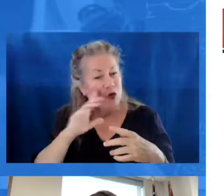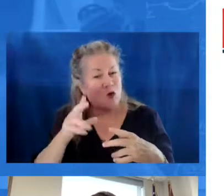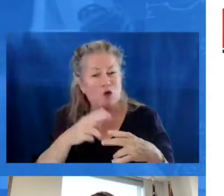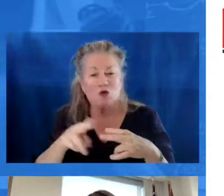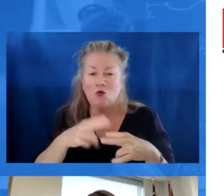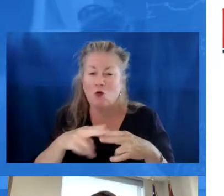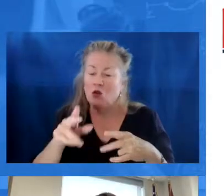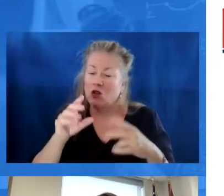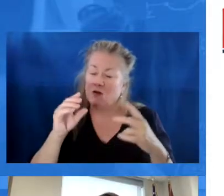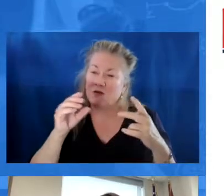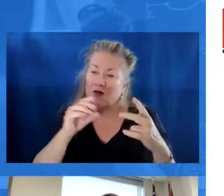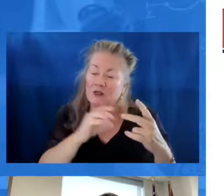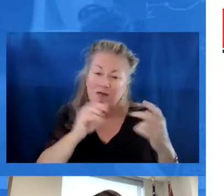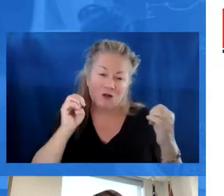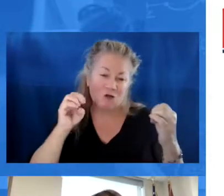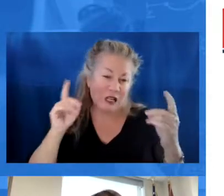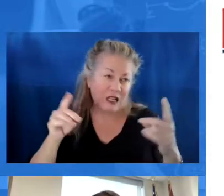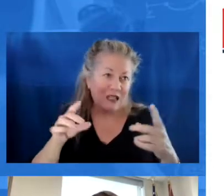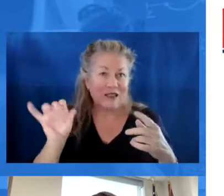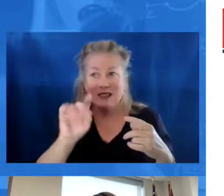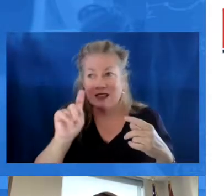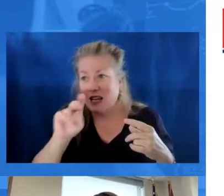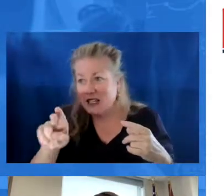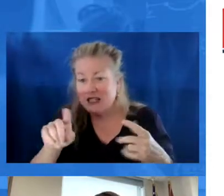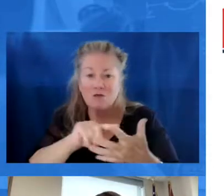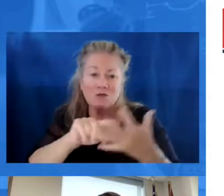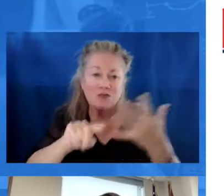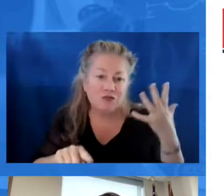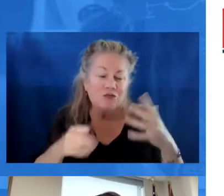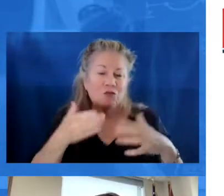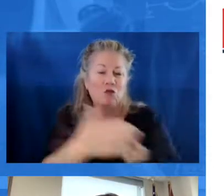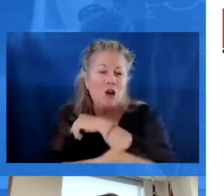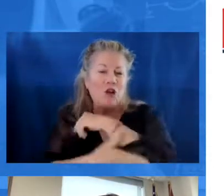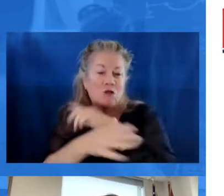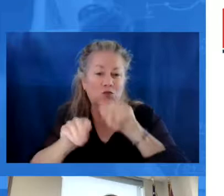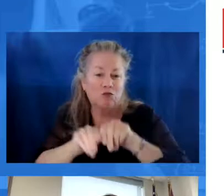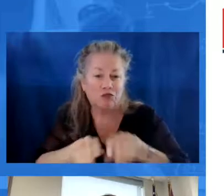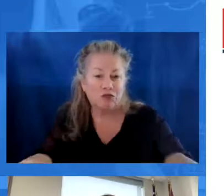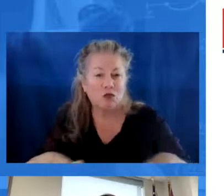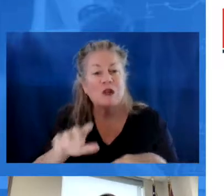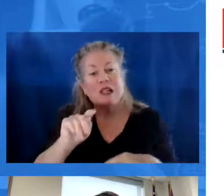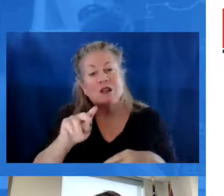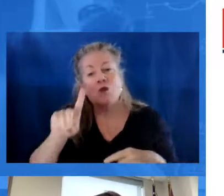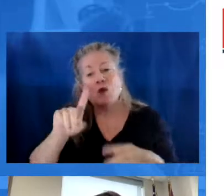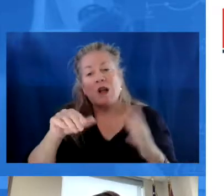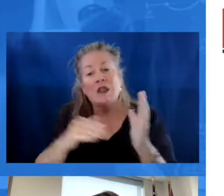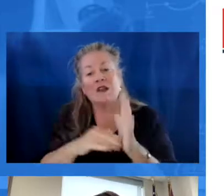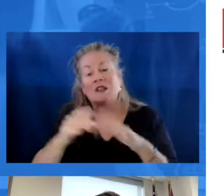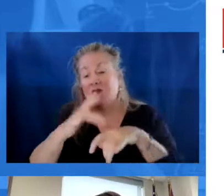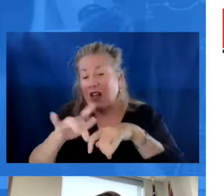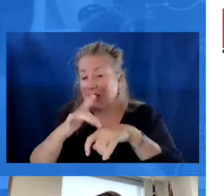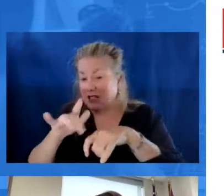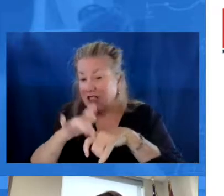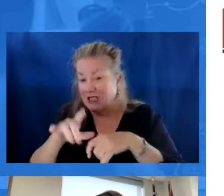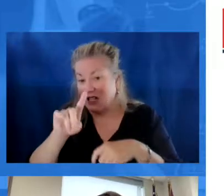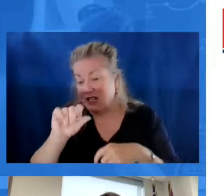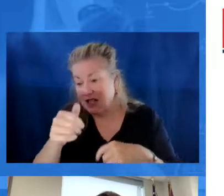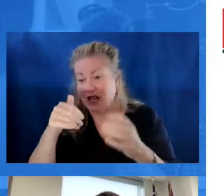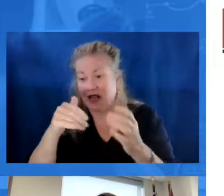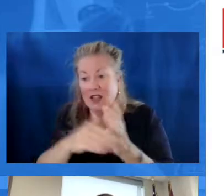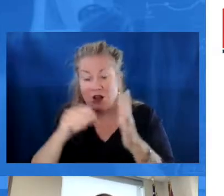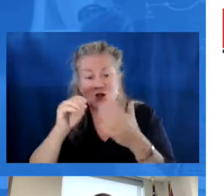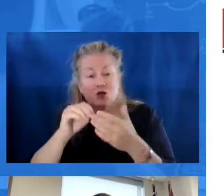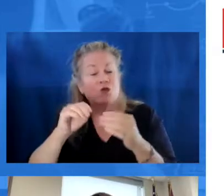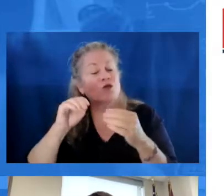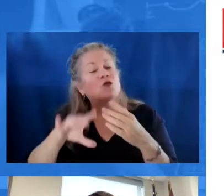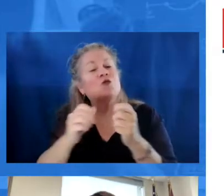shortage. And that challenge is in Tennessee, just as it is everywhere else. In Tennessee, we have approximately 1,000 vacancies and